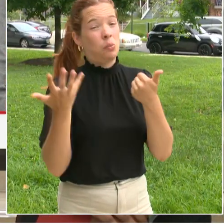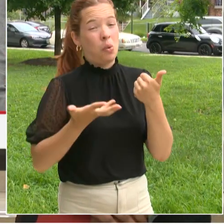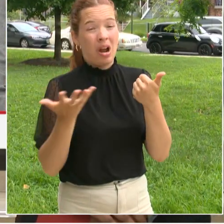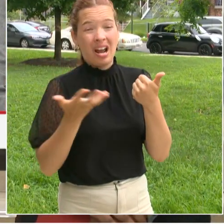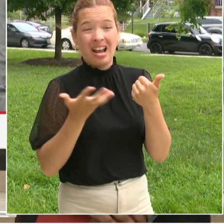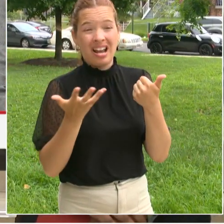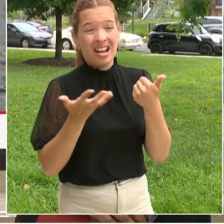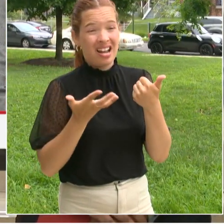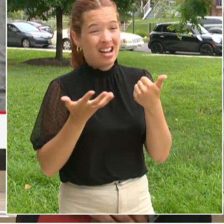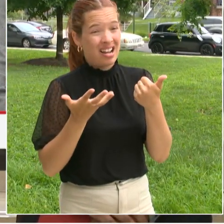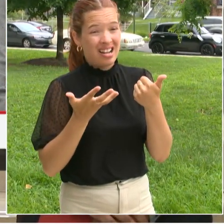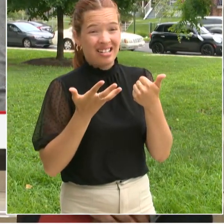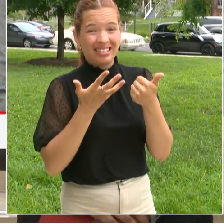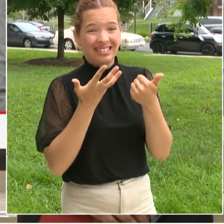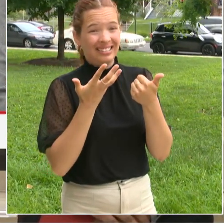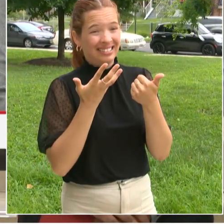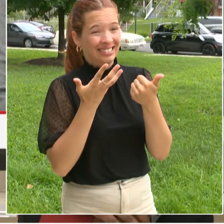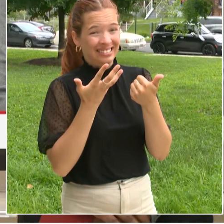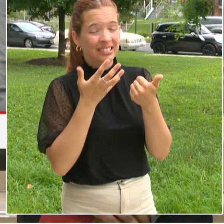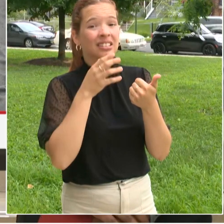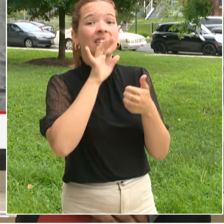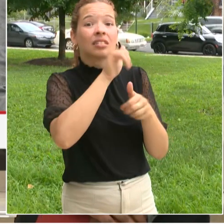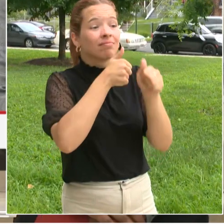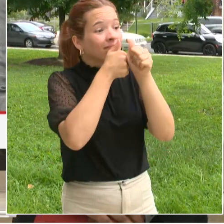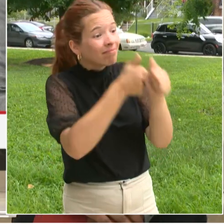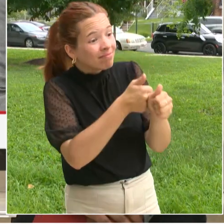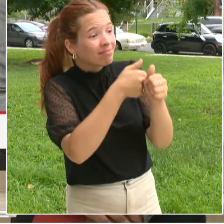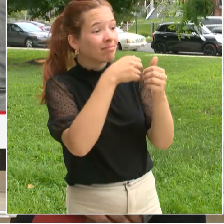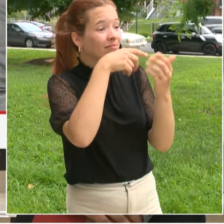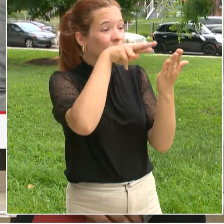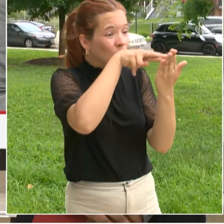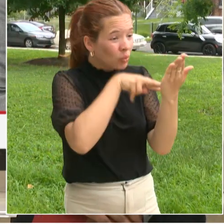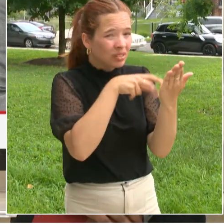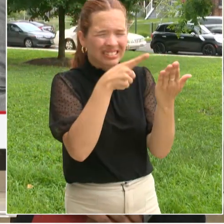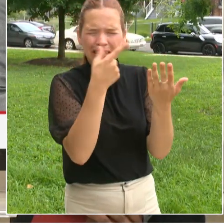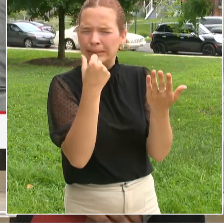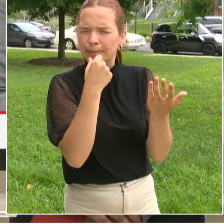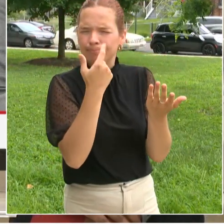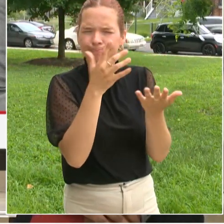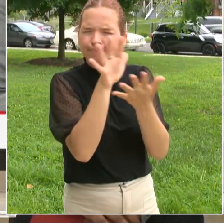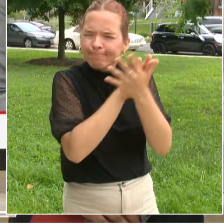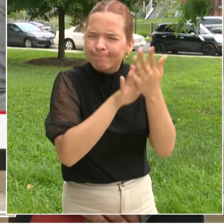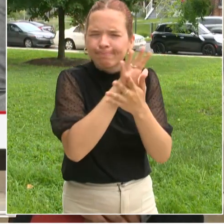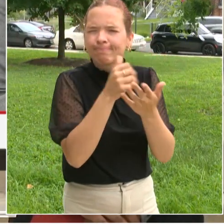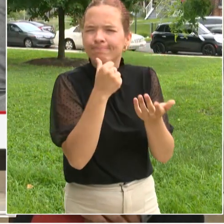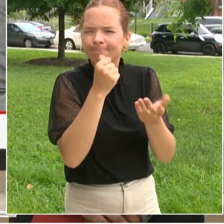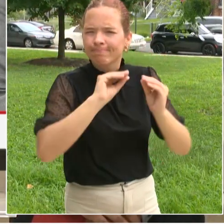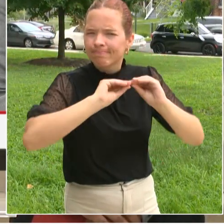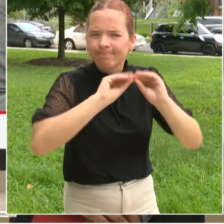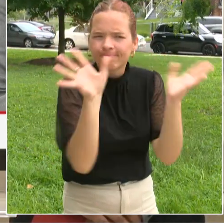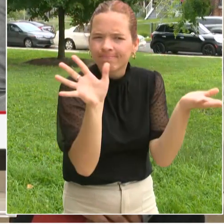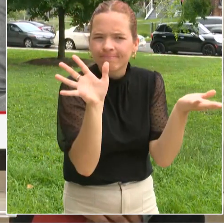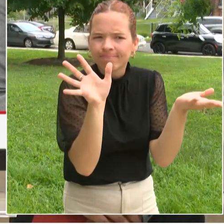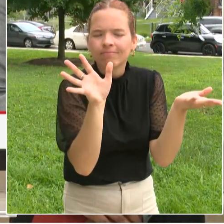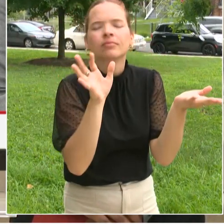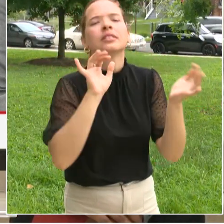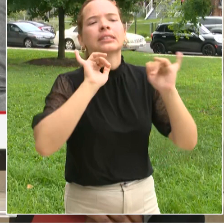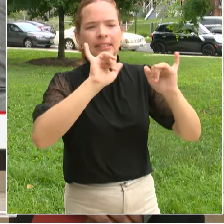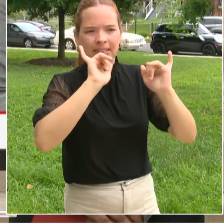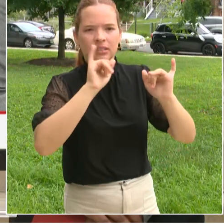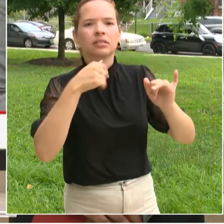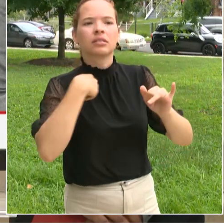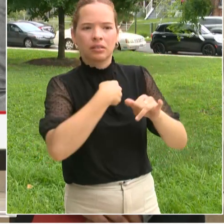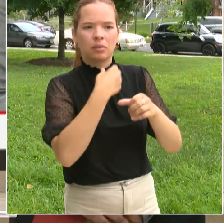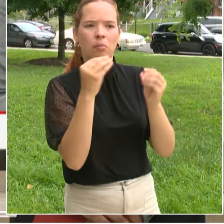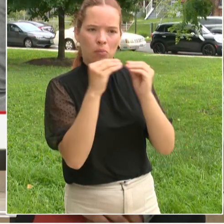as soon as you need the shot you're due for the shot. So it does it is a you know it does make it simpler for families